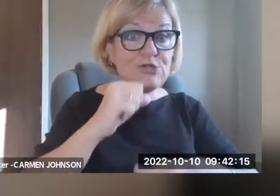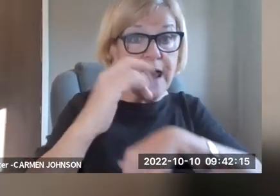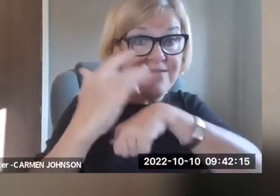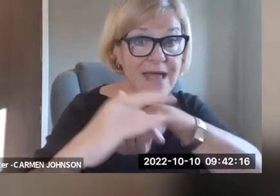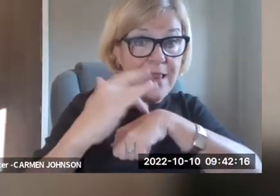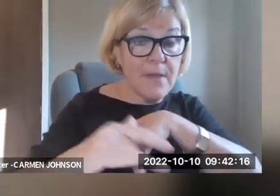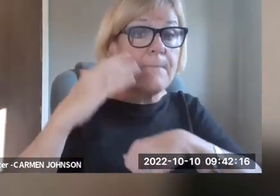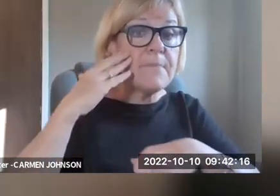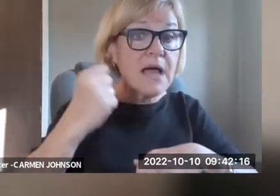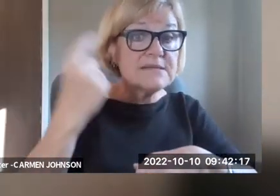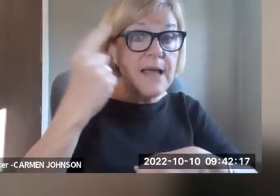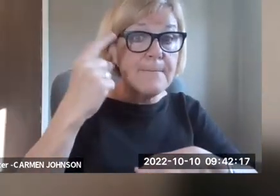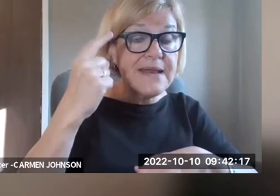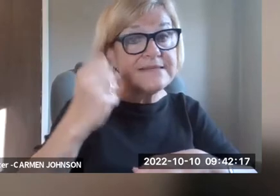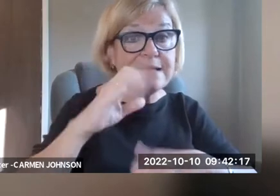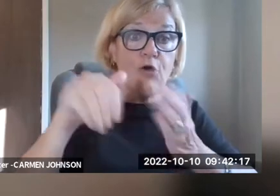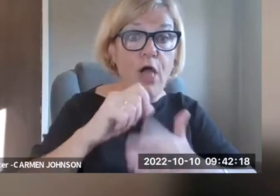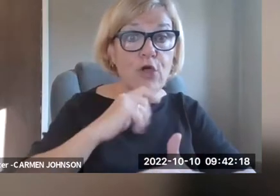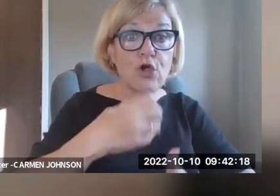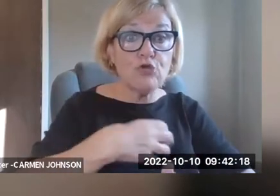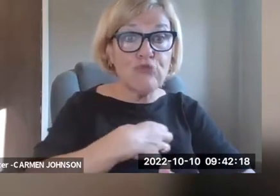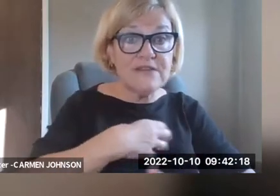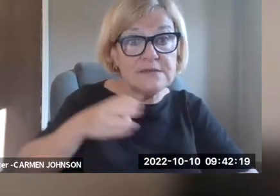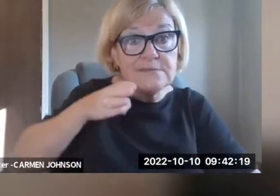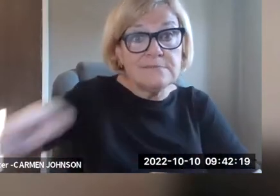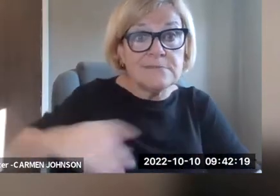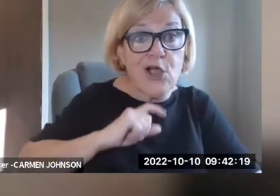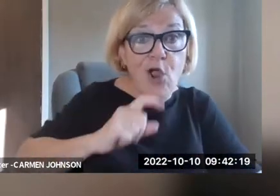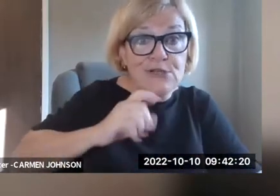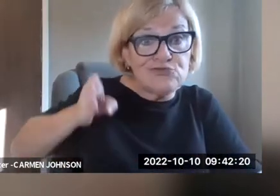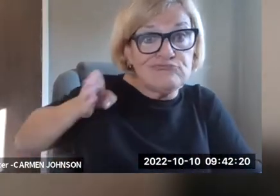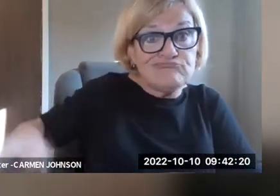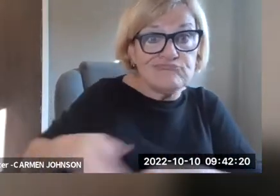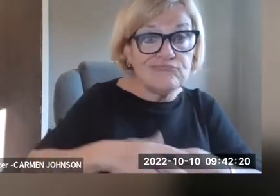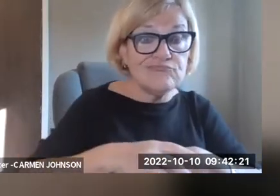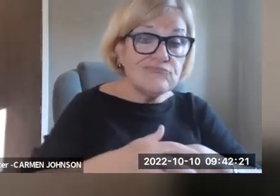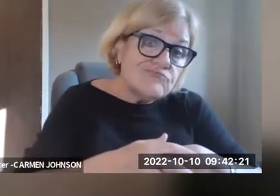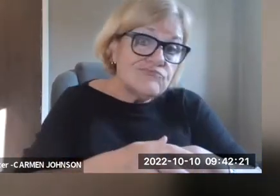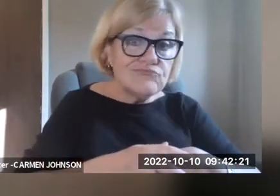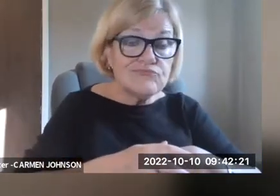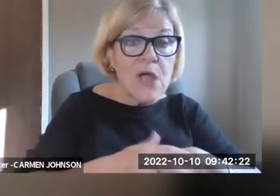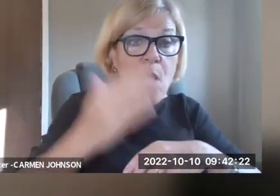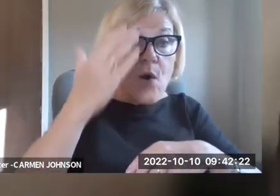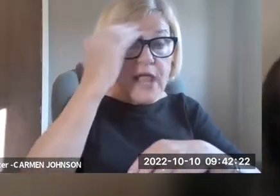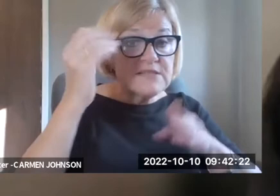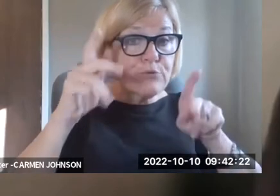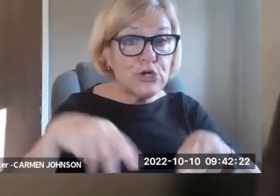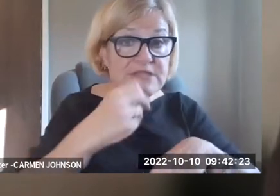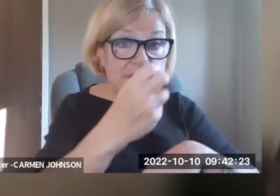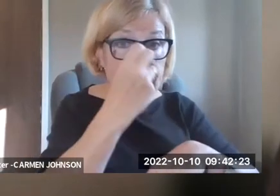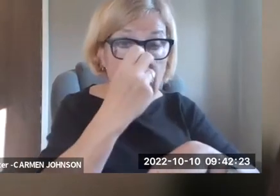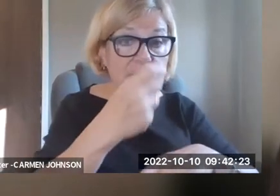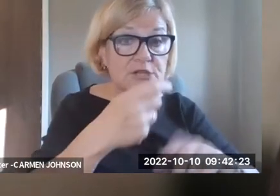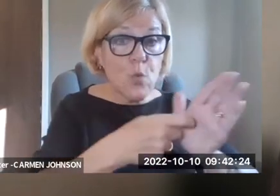they're done. If the grievance policy, if the grievance procedure is unavailable because somebody takes all the grievances and